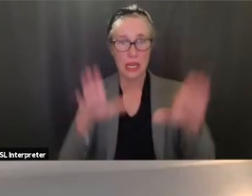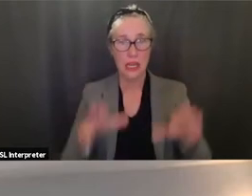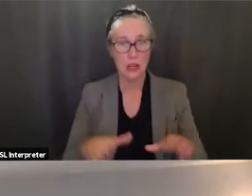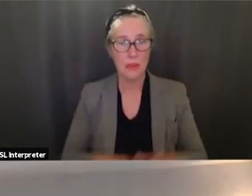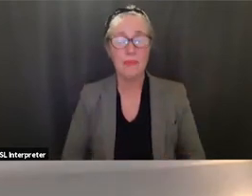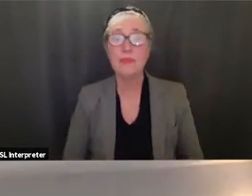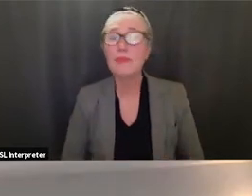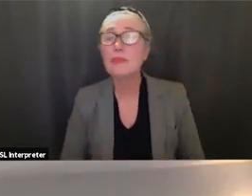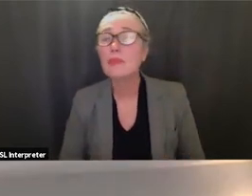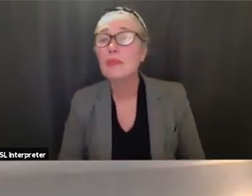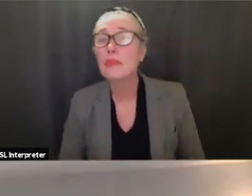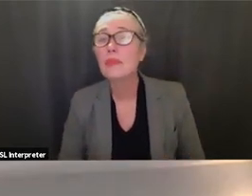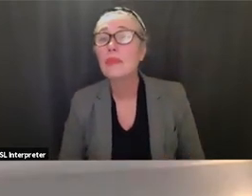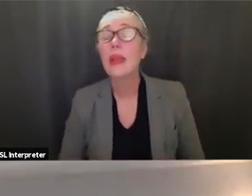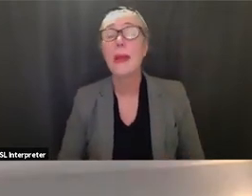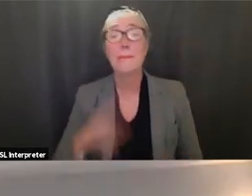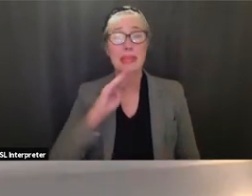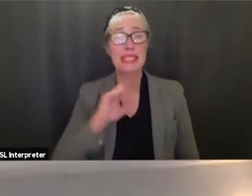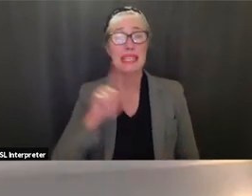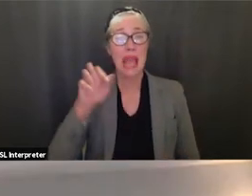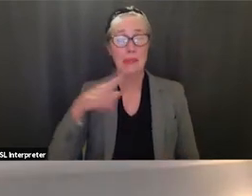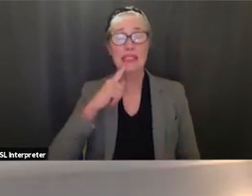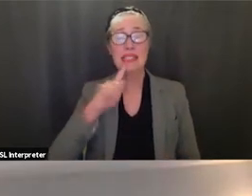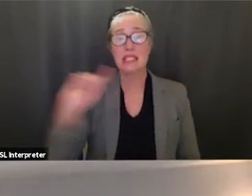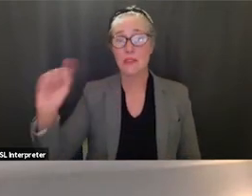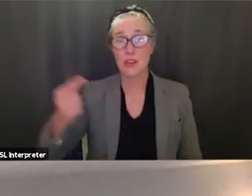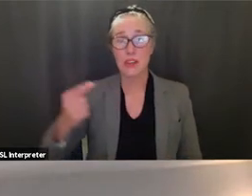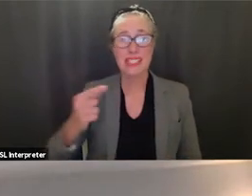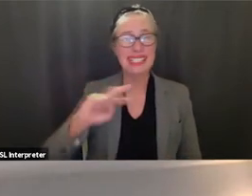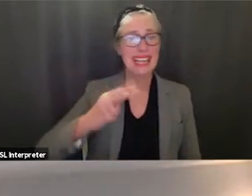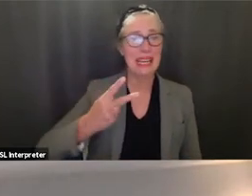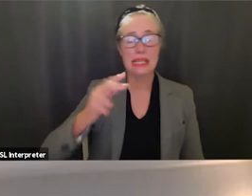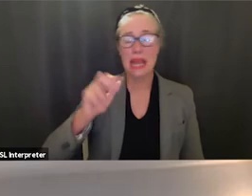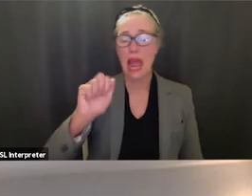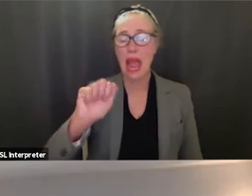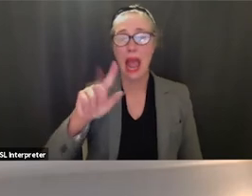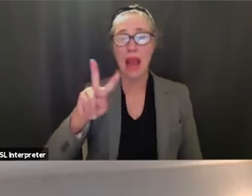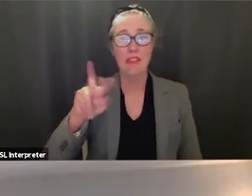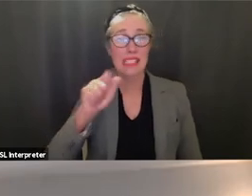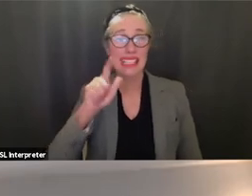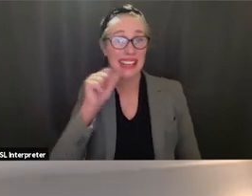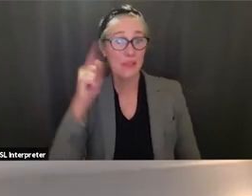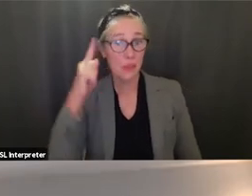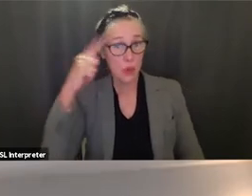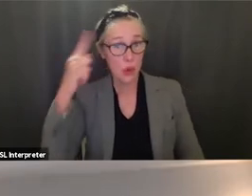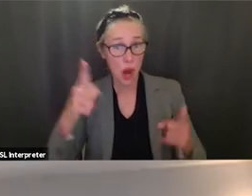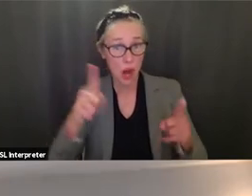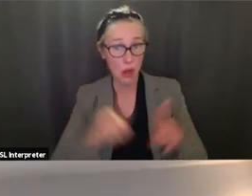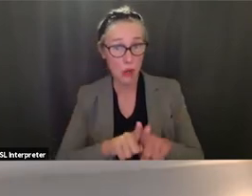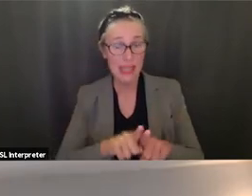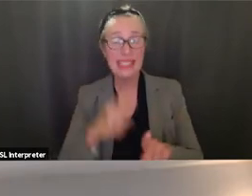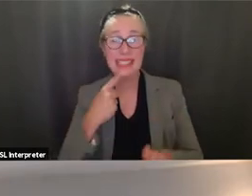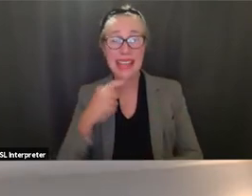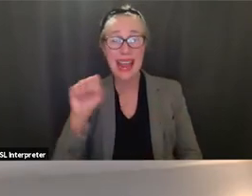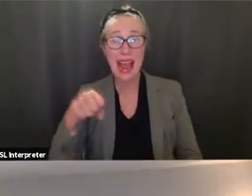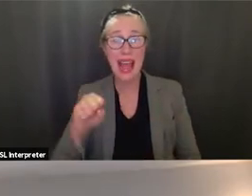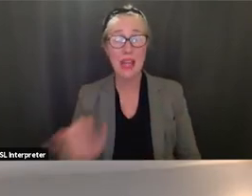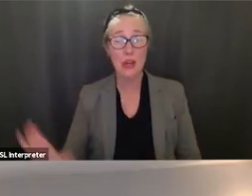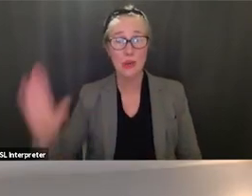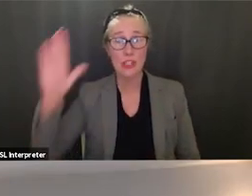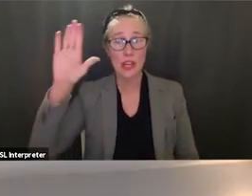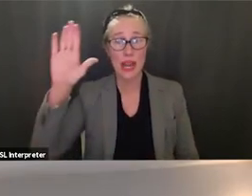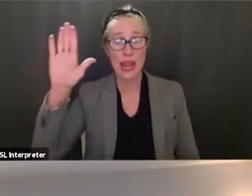Ms. Capps and a second to Ms. Alvarez all in favor please signify by saying aye and raising your hand Ms. Aye